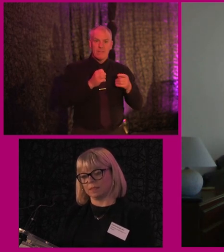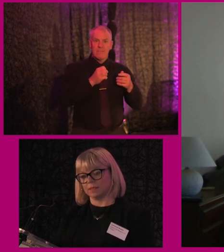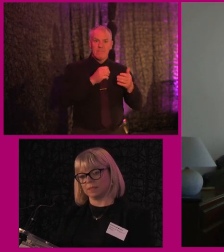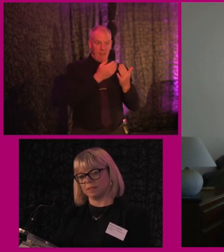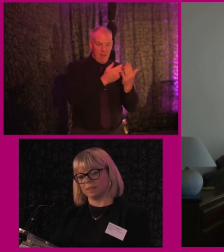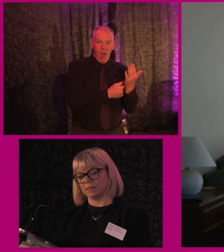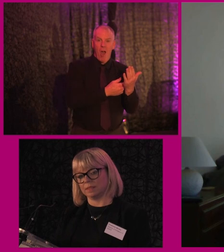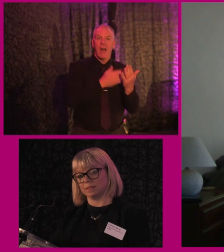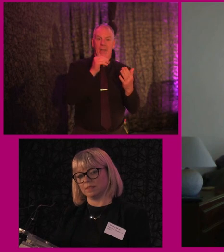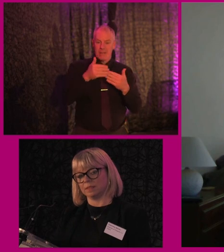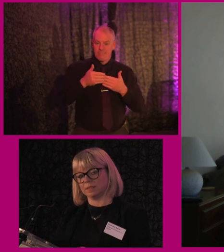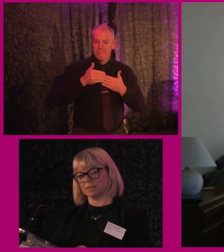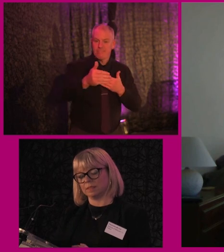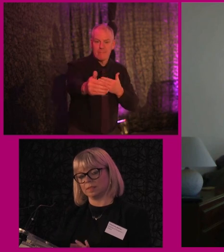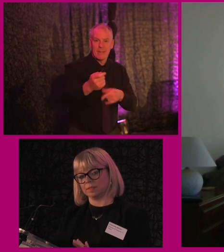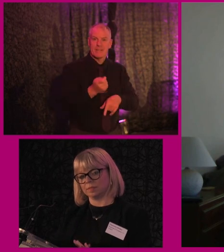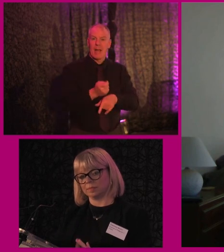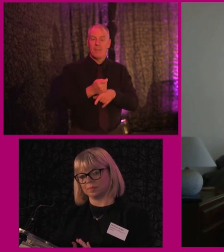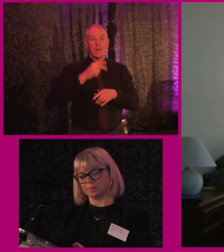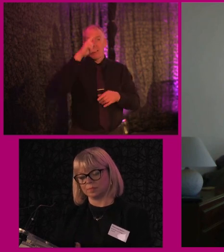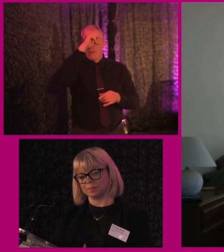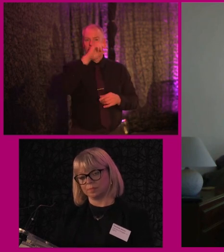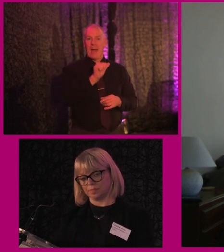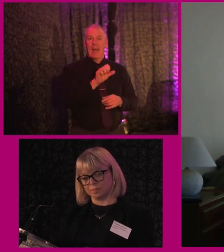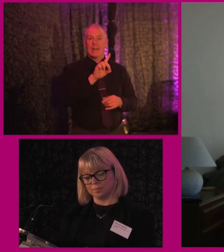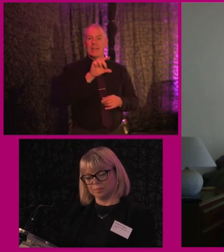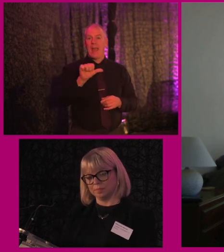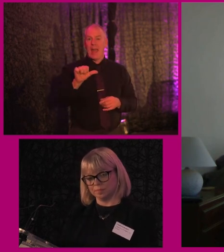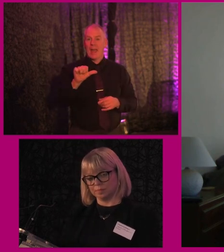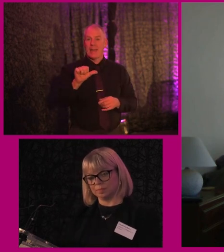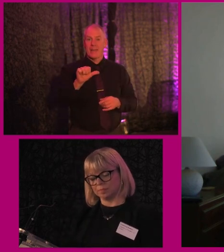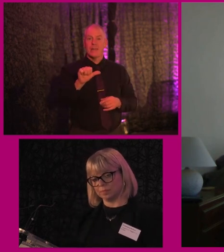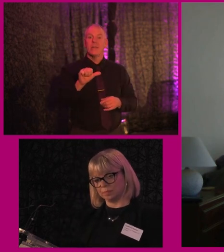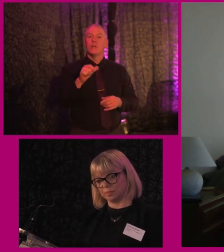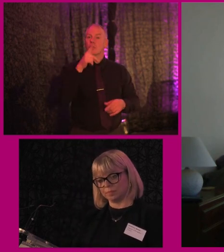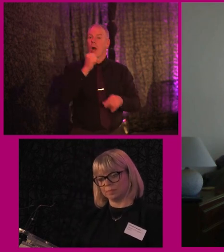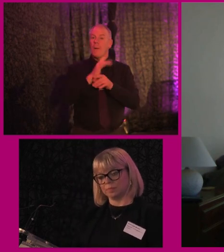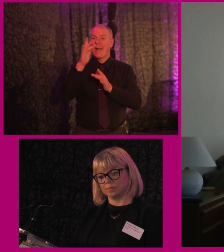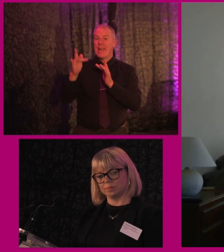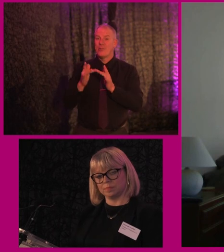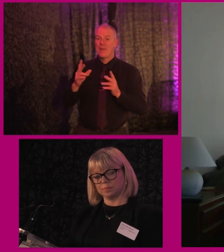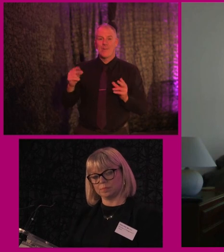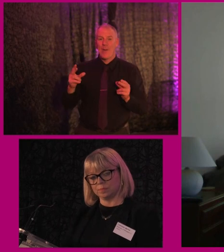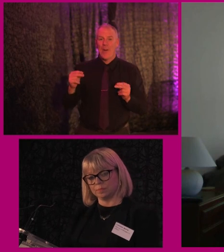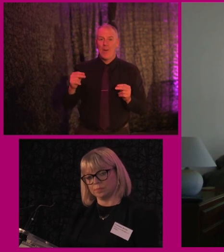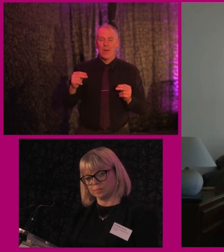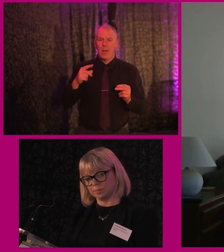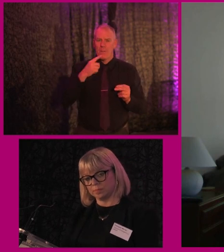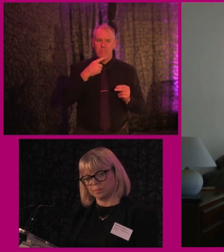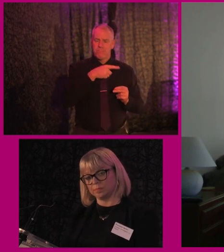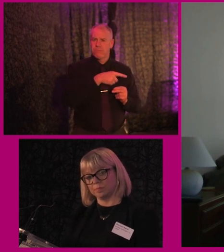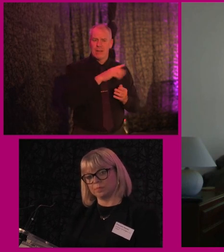So for example, the ADA did not expressly cover the internet since the internet